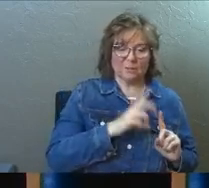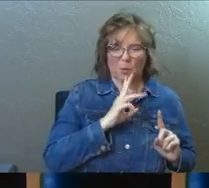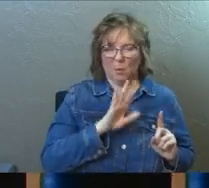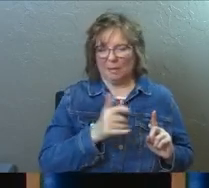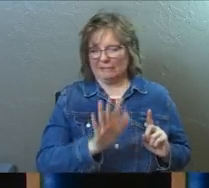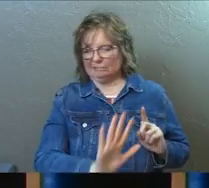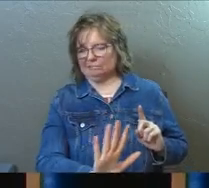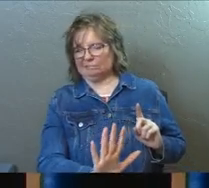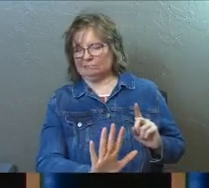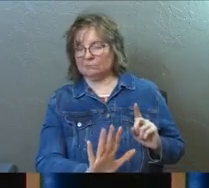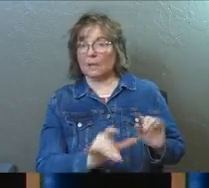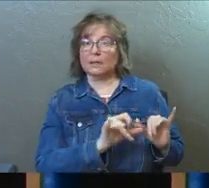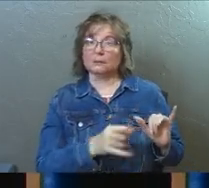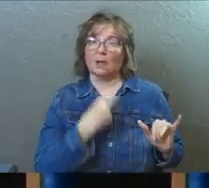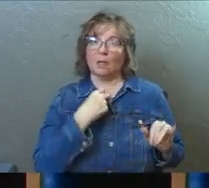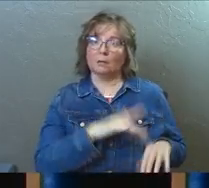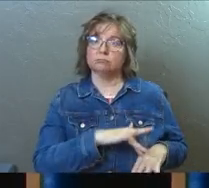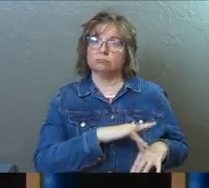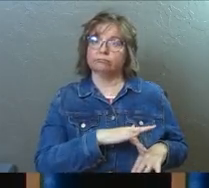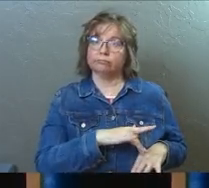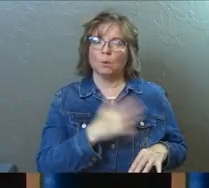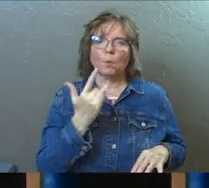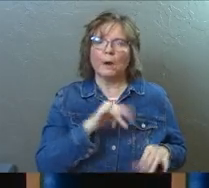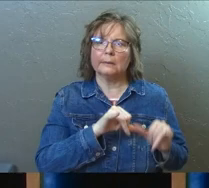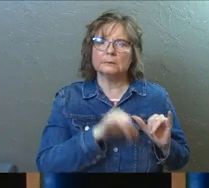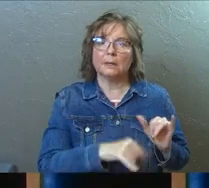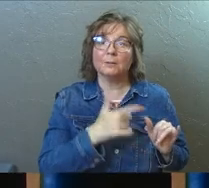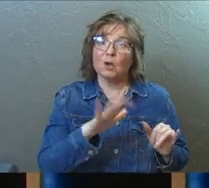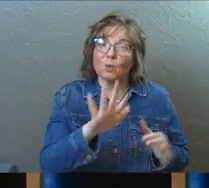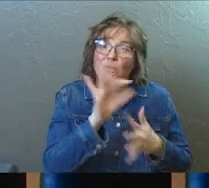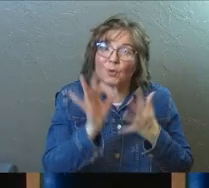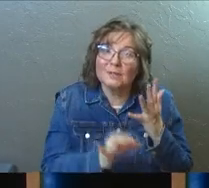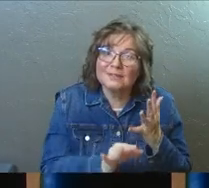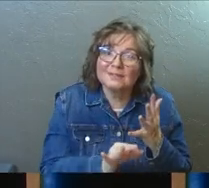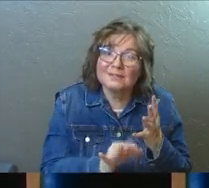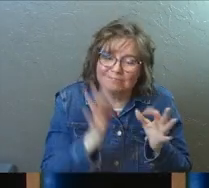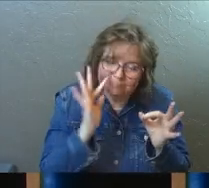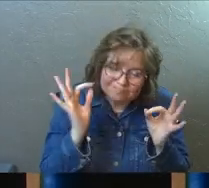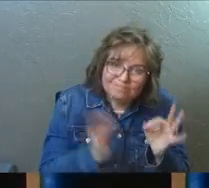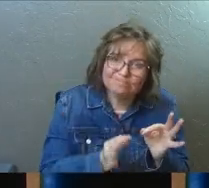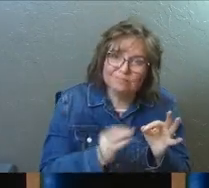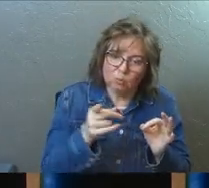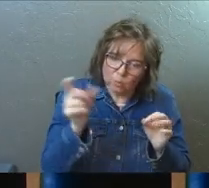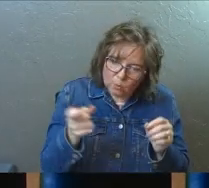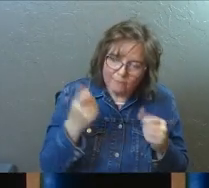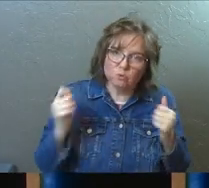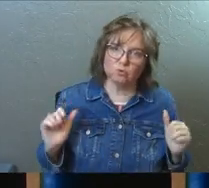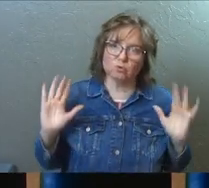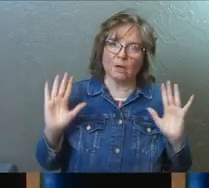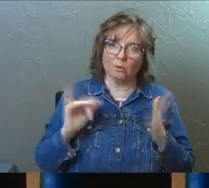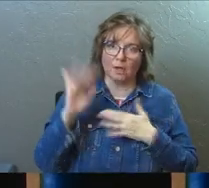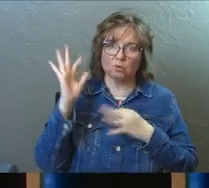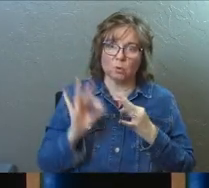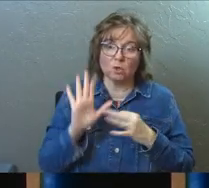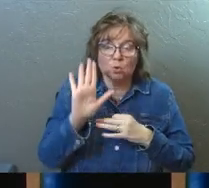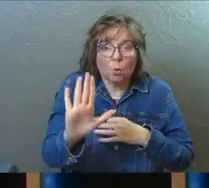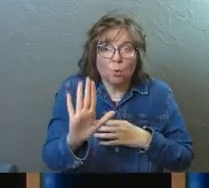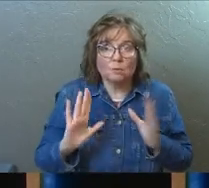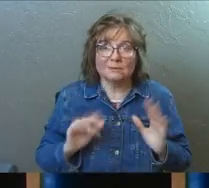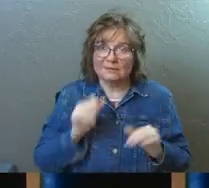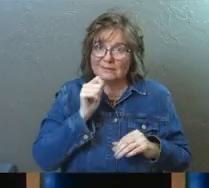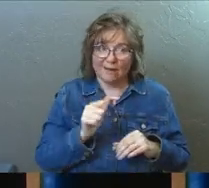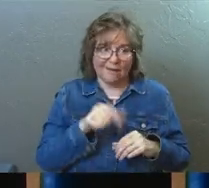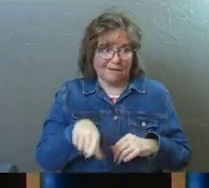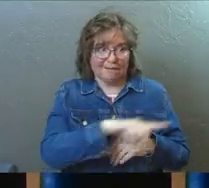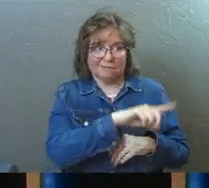water baptized. And they stay stuck there for a while. Why do they stay stuck? Because it's your choice. You have to surrender to that choice. It's yours.